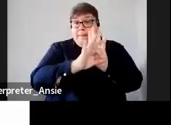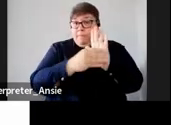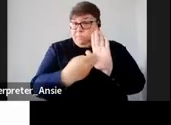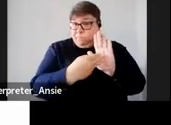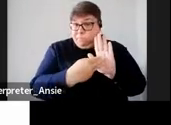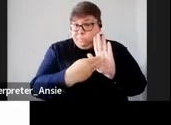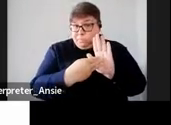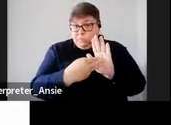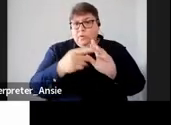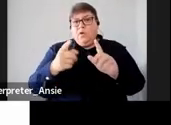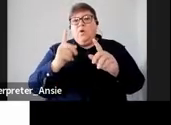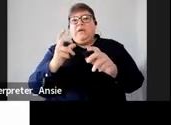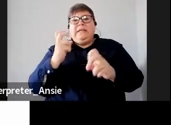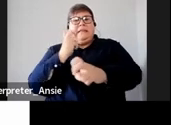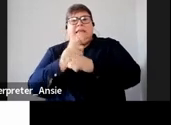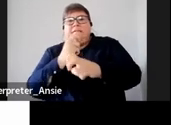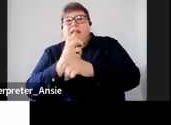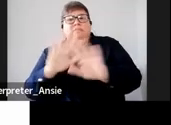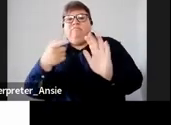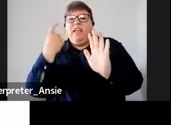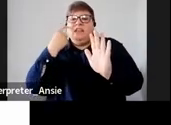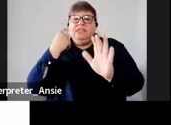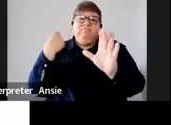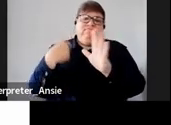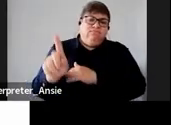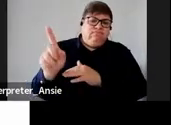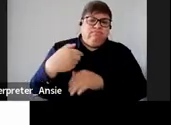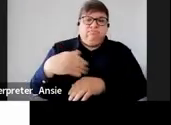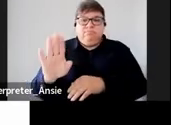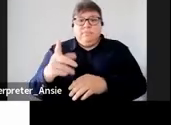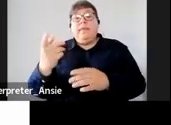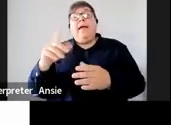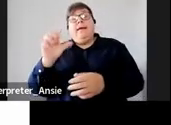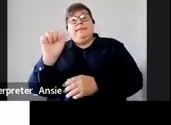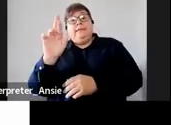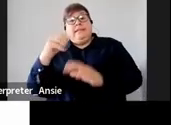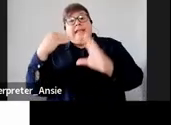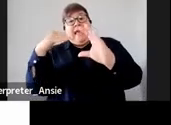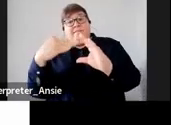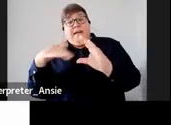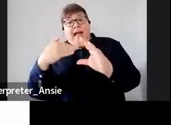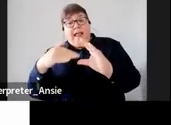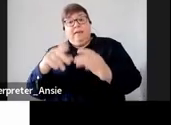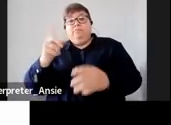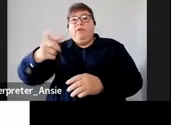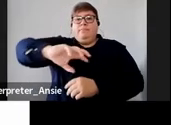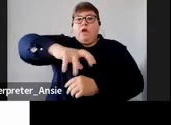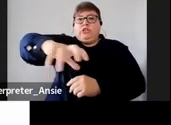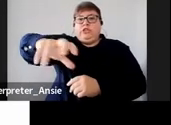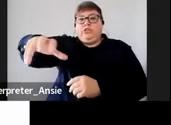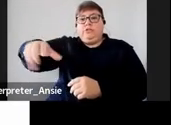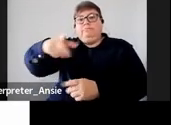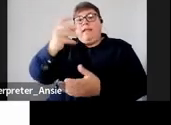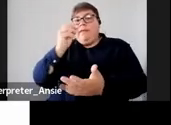complicated tax returns and then we have Sars e-filing we also have the branch where you to make an appointment